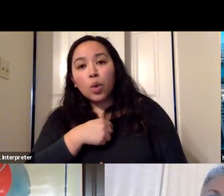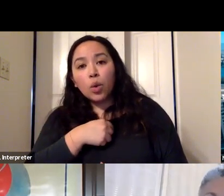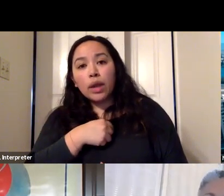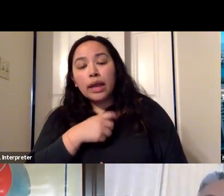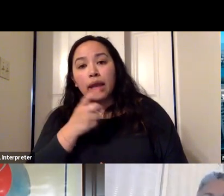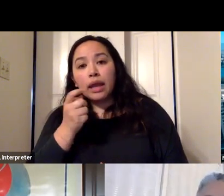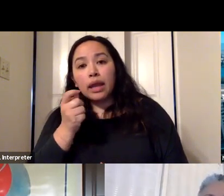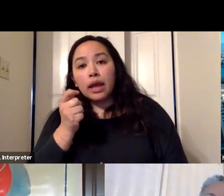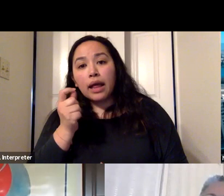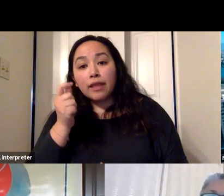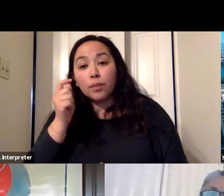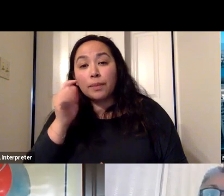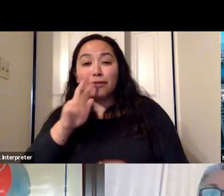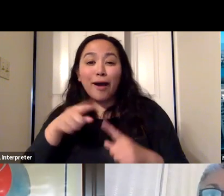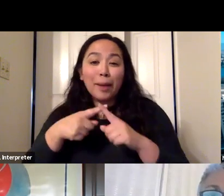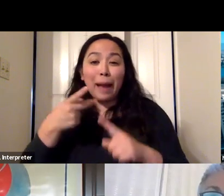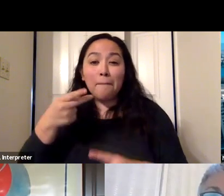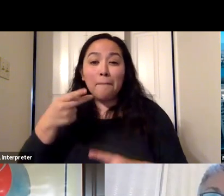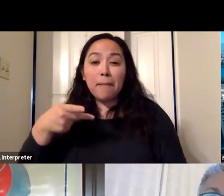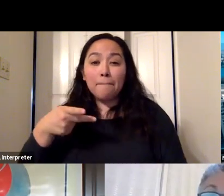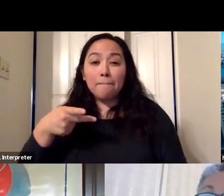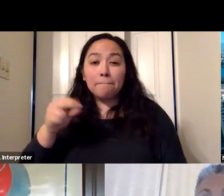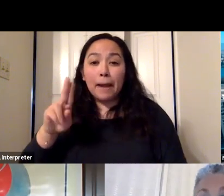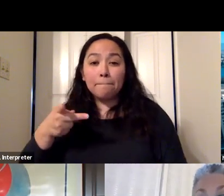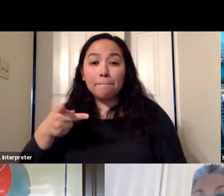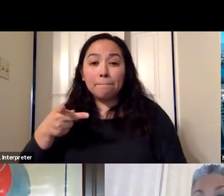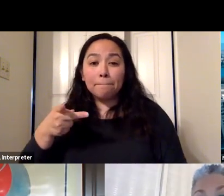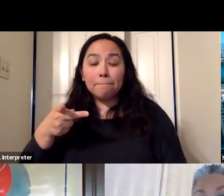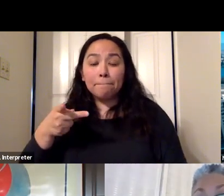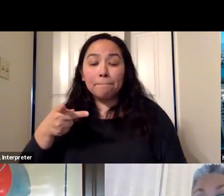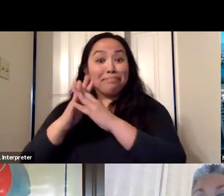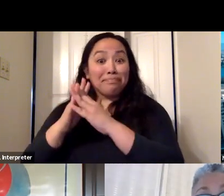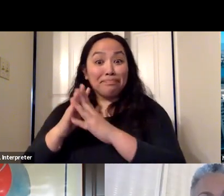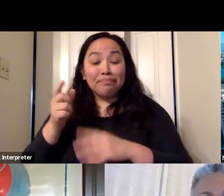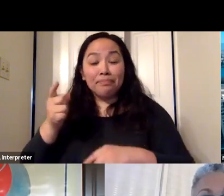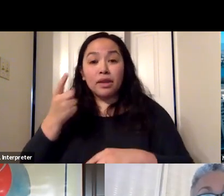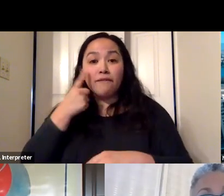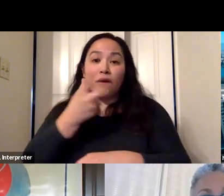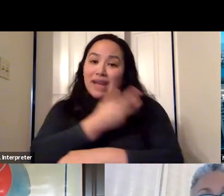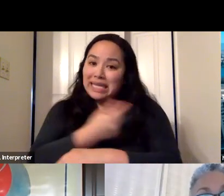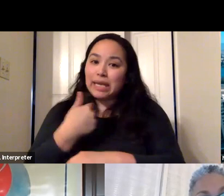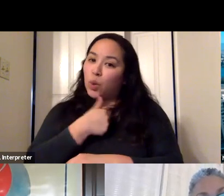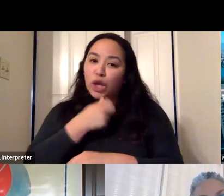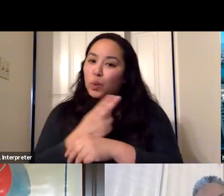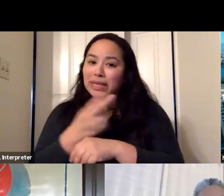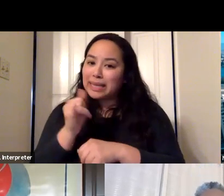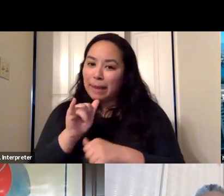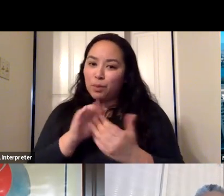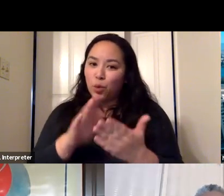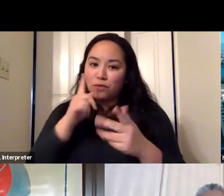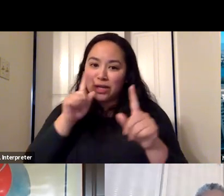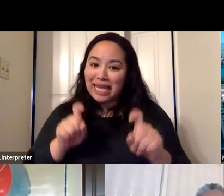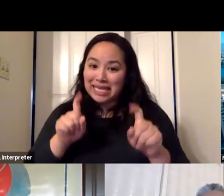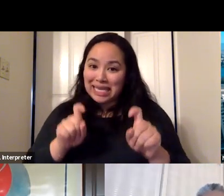notion of pop up. In terms of the vaccines, we use the same approach with testing, where we bring